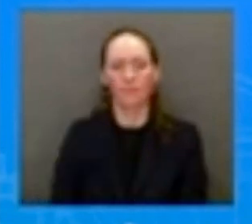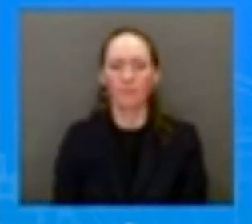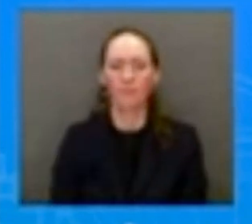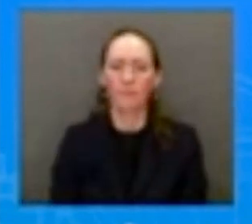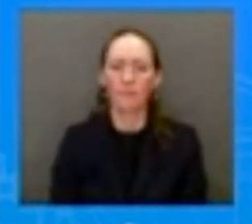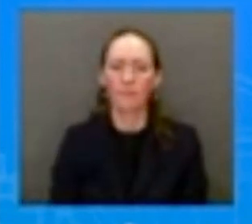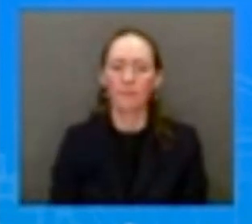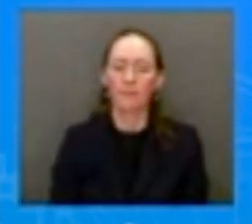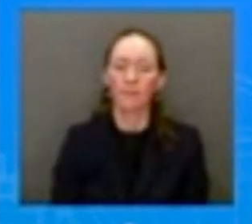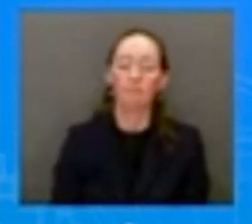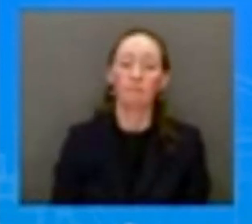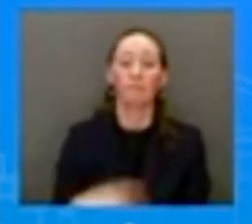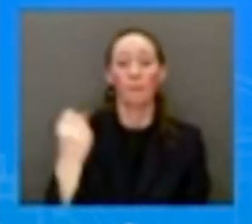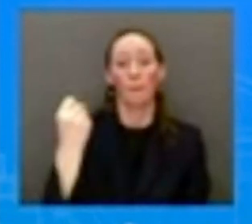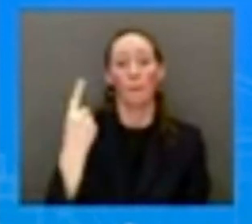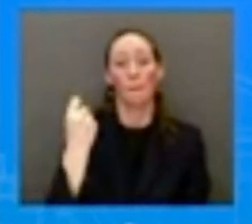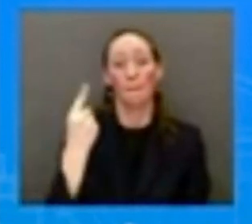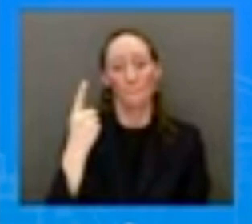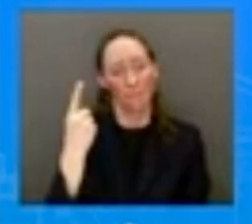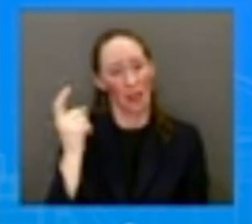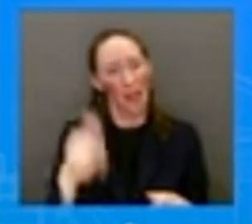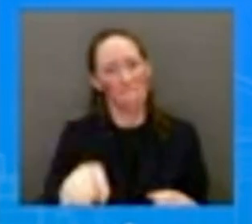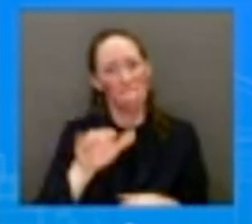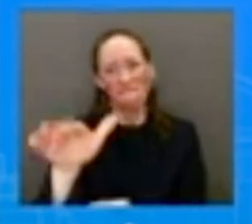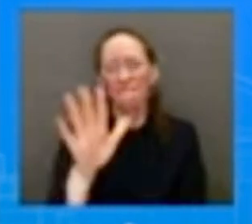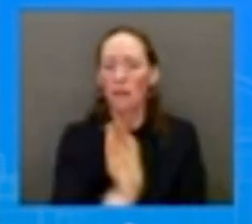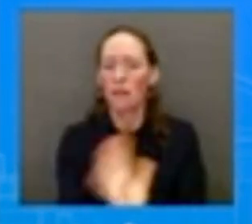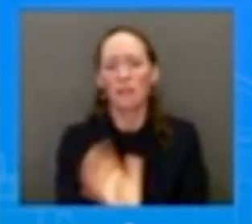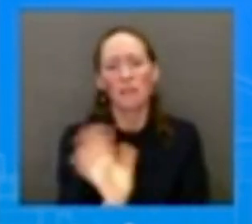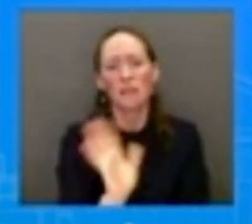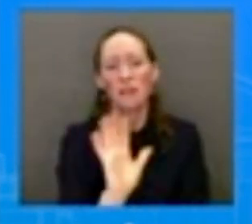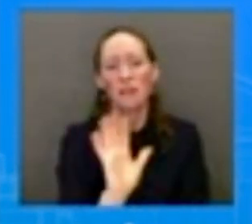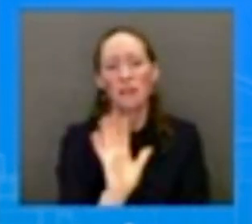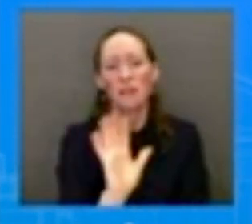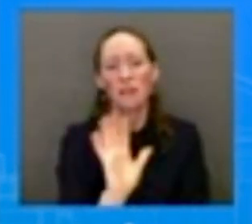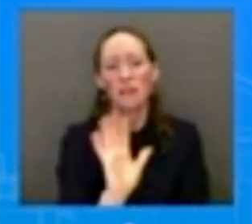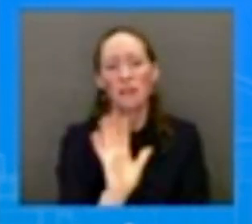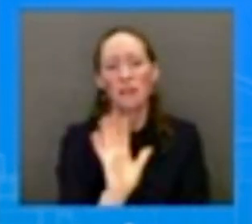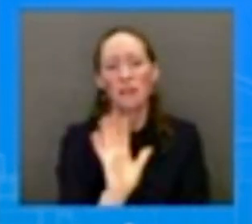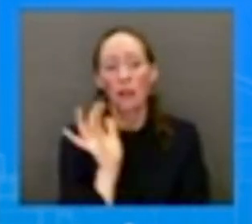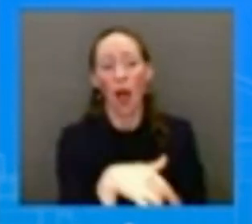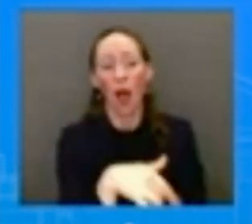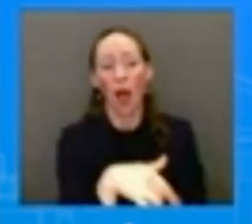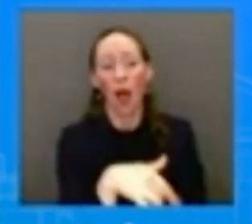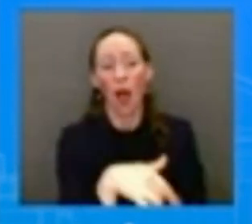And what we continue to see in these communities is unacceptable. And, you know,